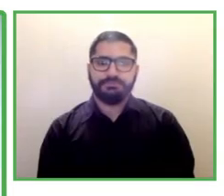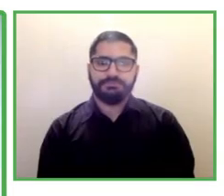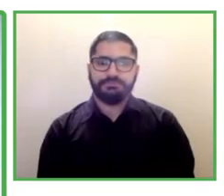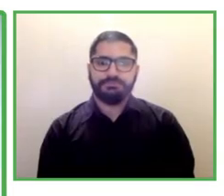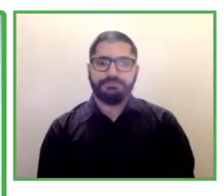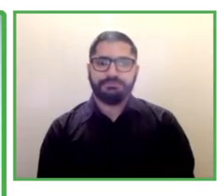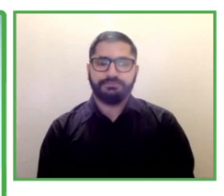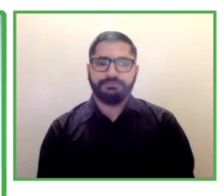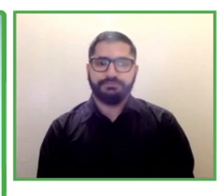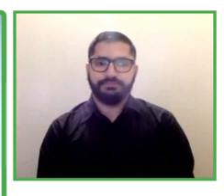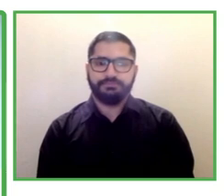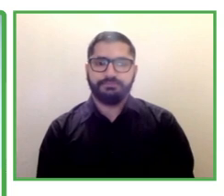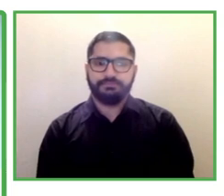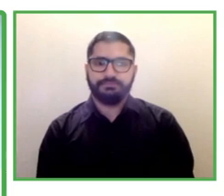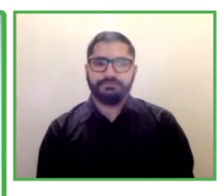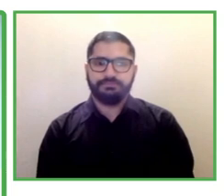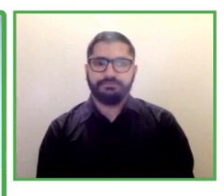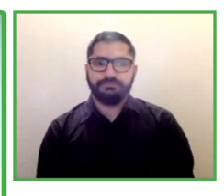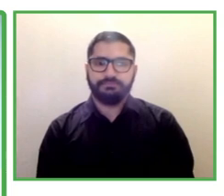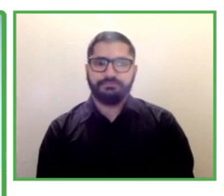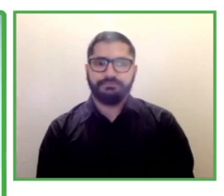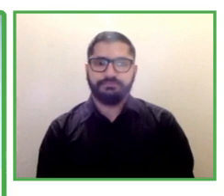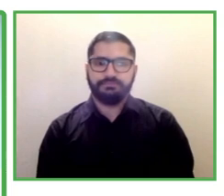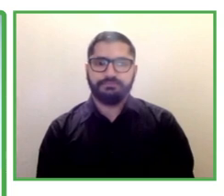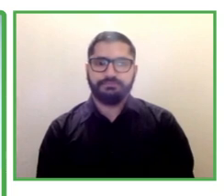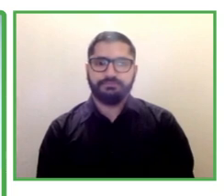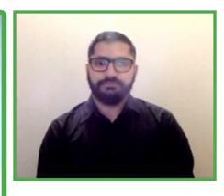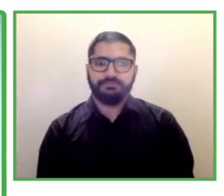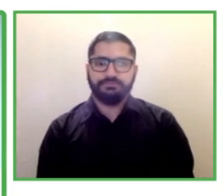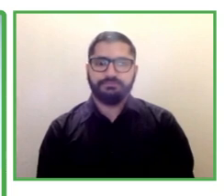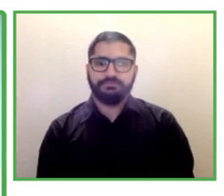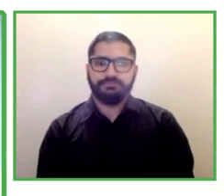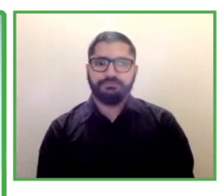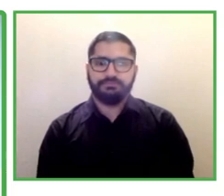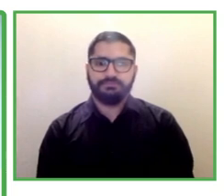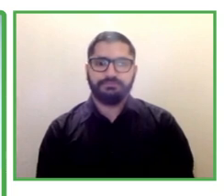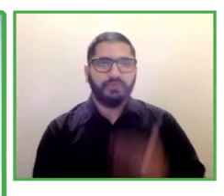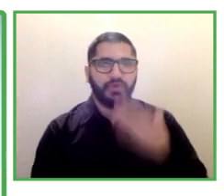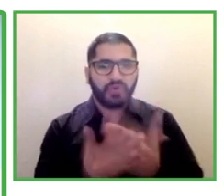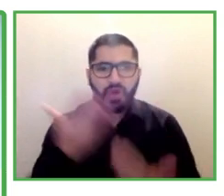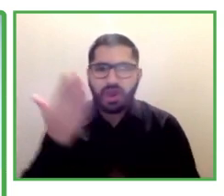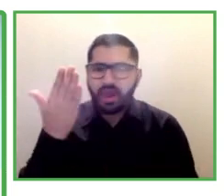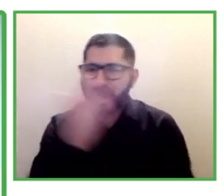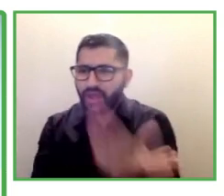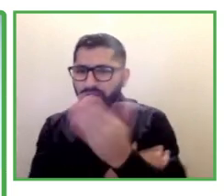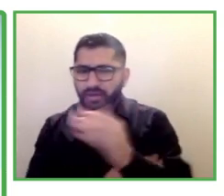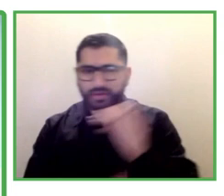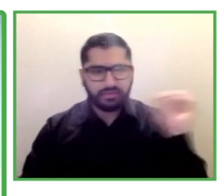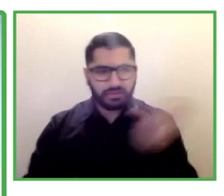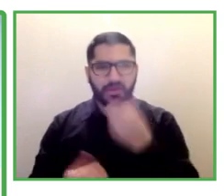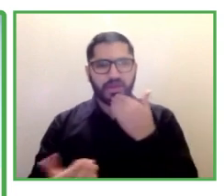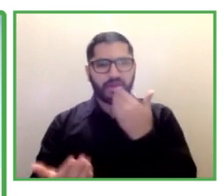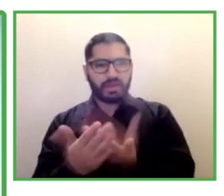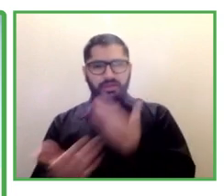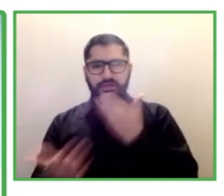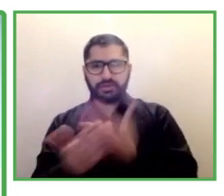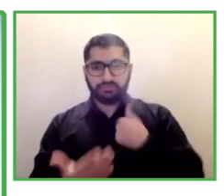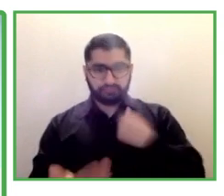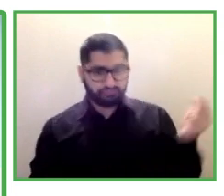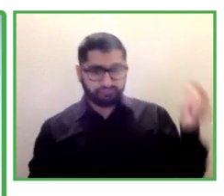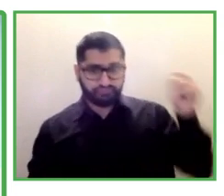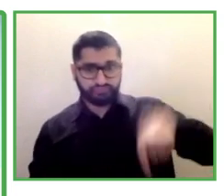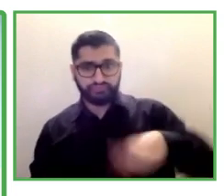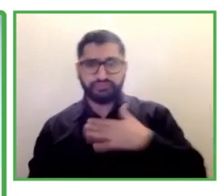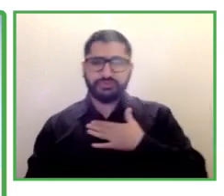Good morning and thank you for having me here today. It is an exciting privilege to be part of this presentation